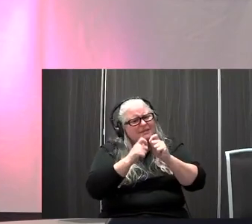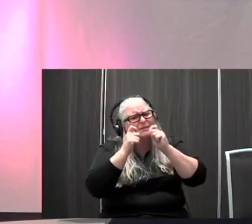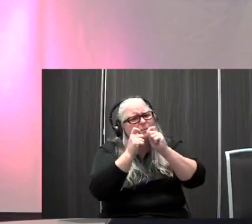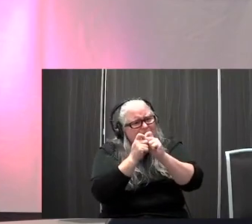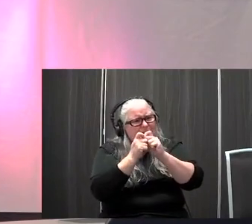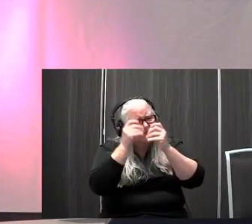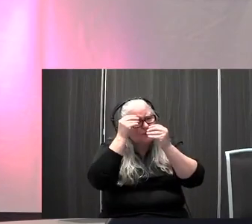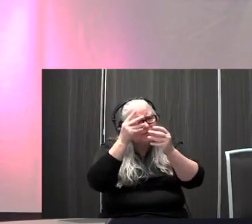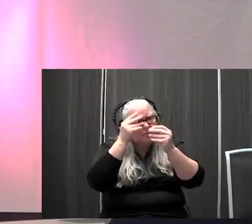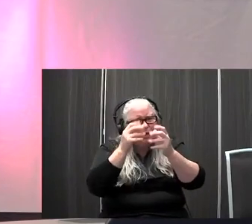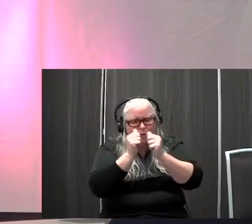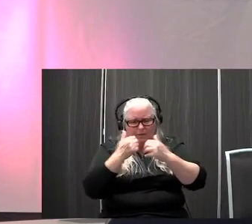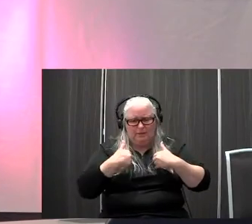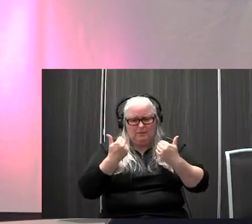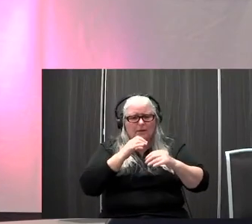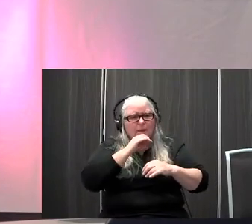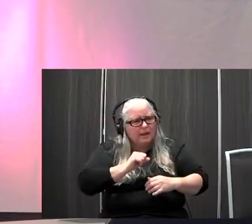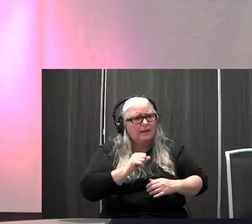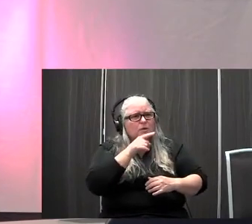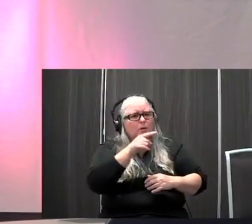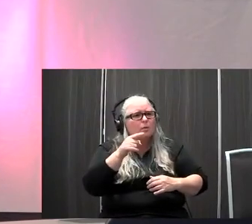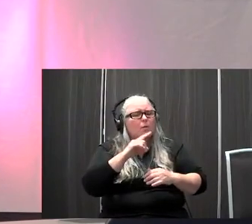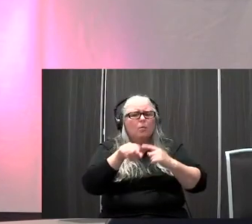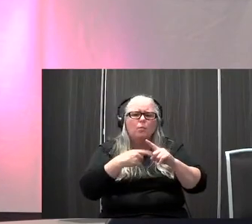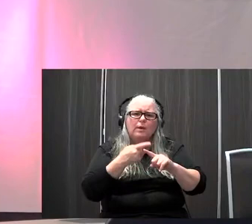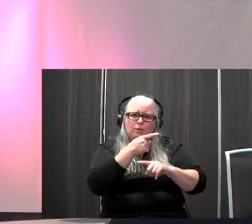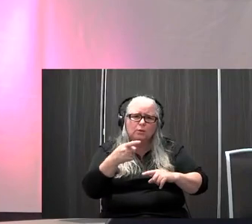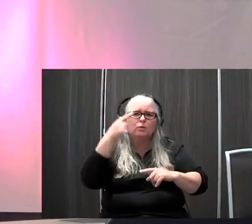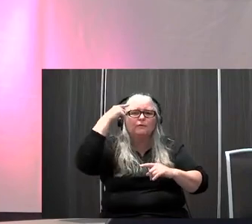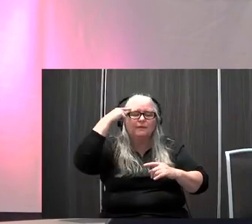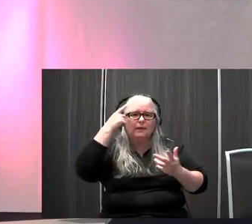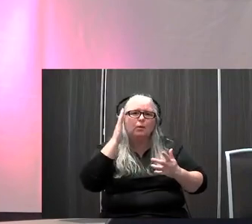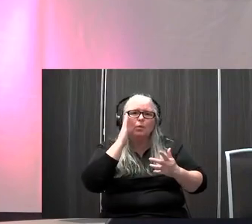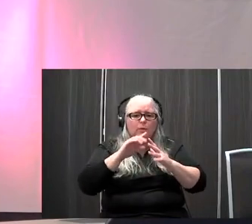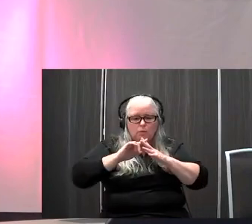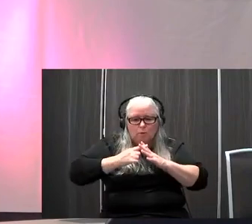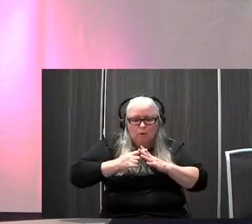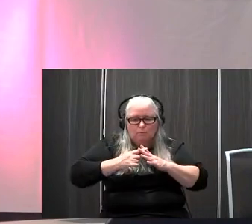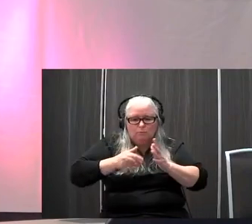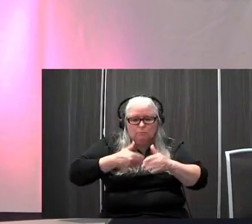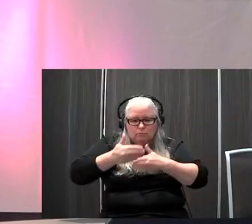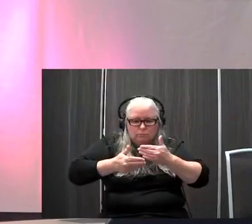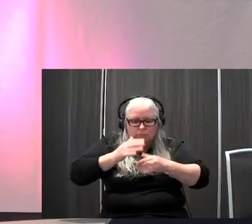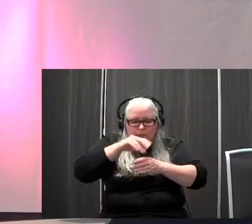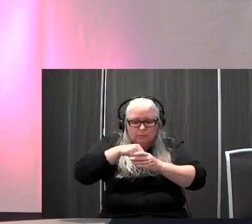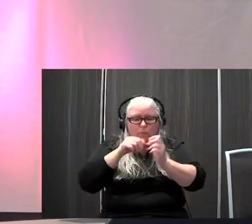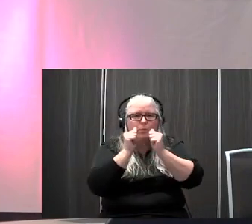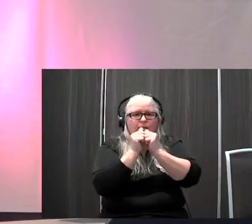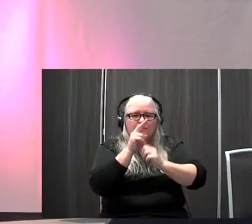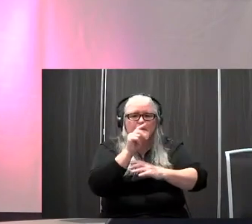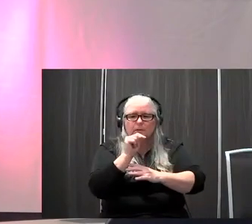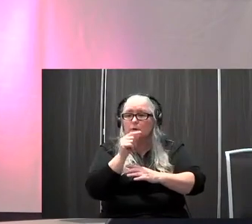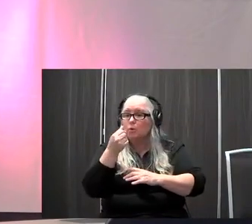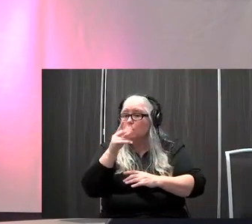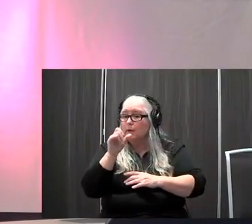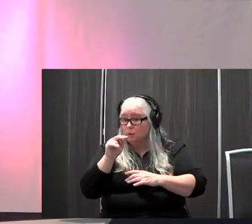like one of the questions that comes out is when do you think you should start engaging in vestibular rehab? Gretchen, do you want to answer